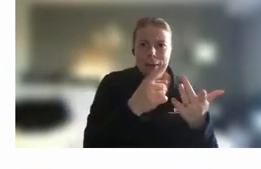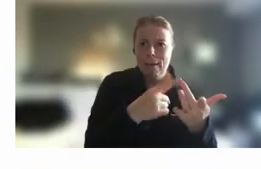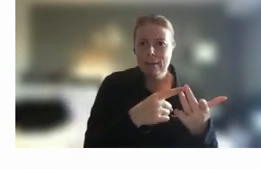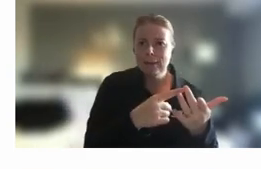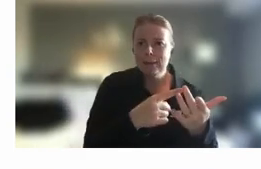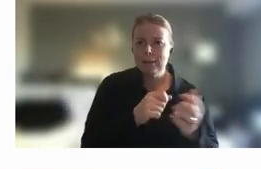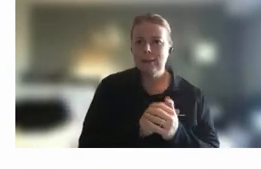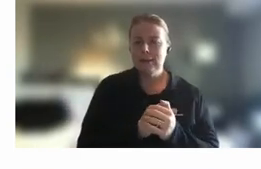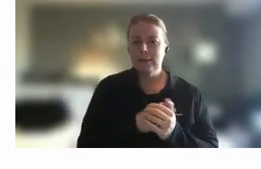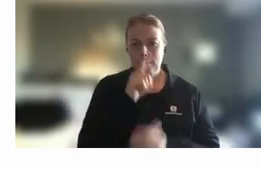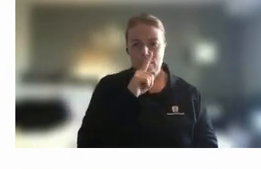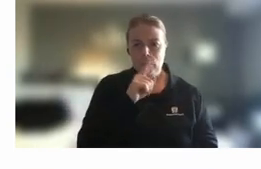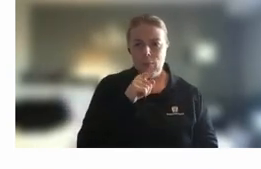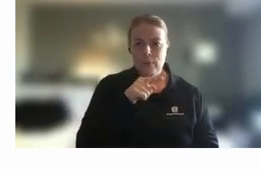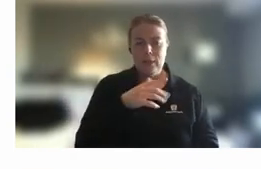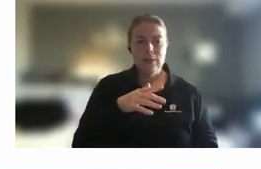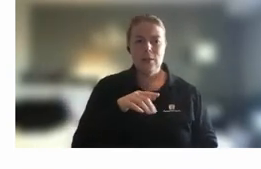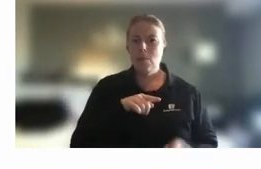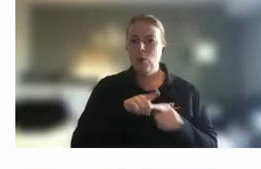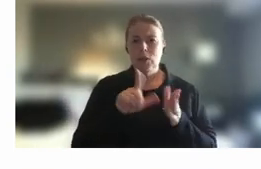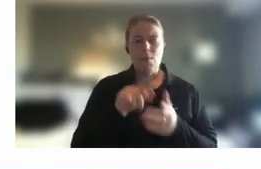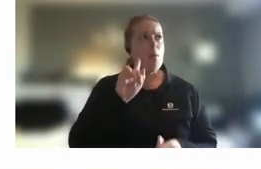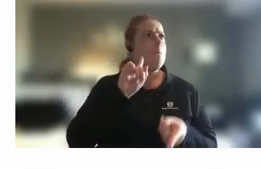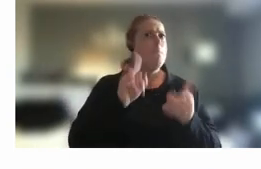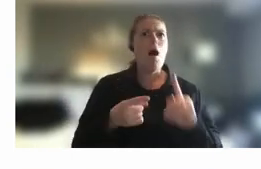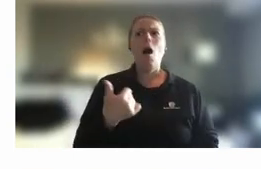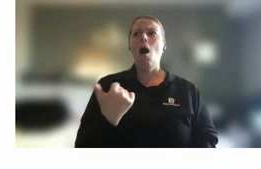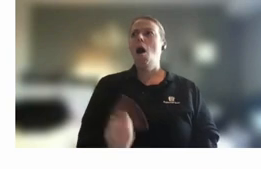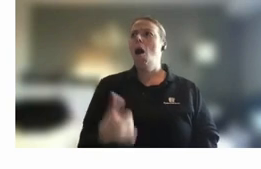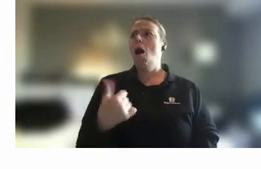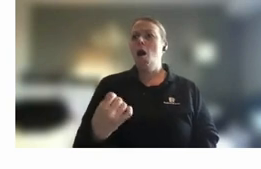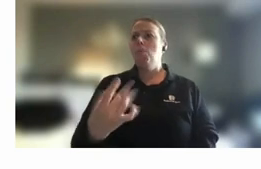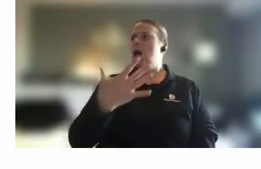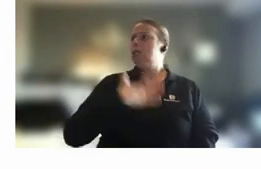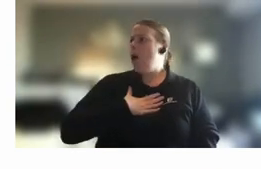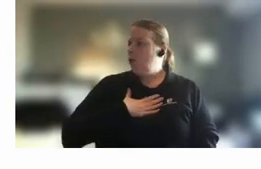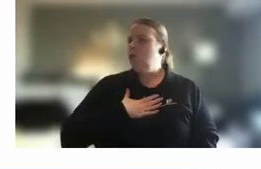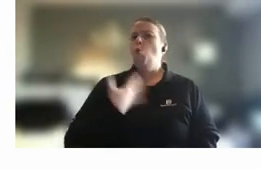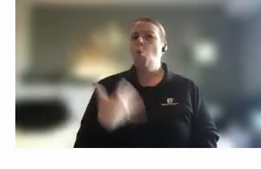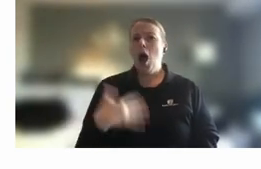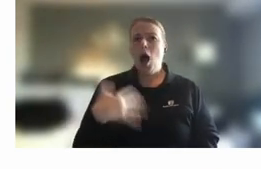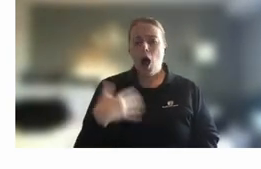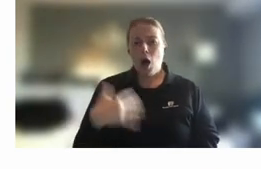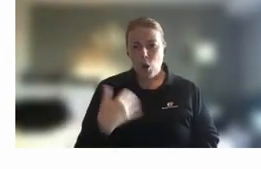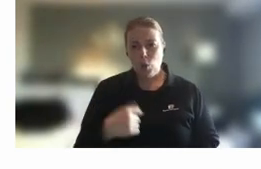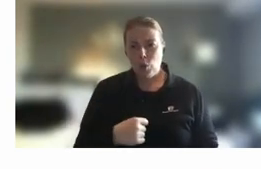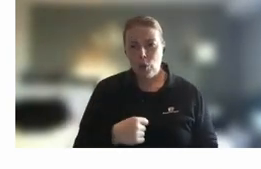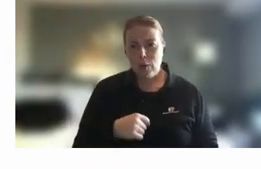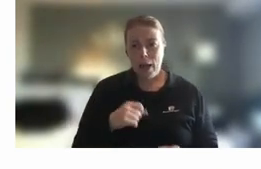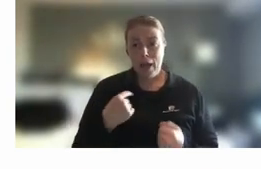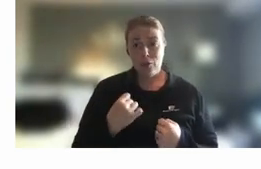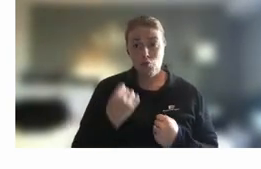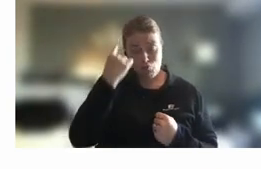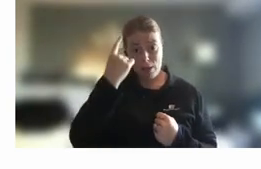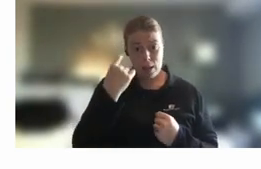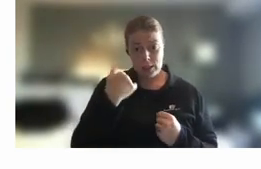my significant you know aha moments when you realize something about yourself and what you've learned and you realize how fun far you've come it